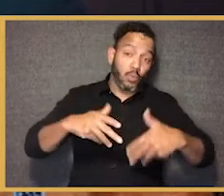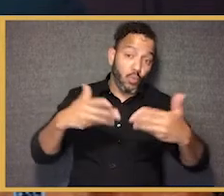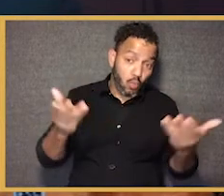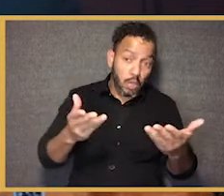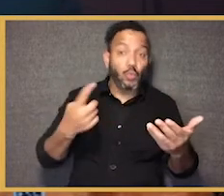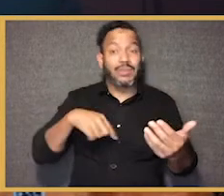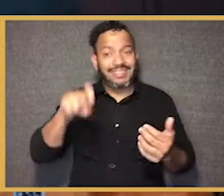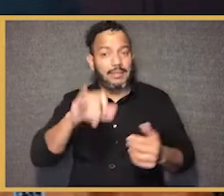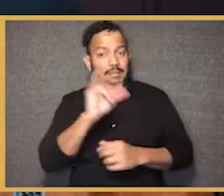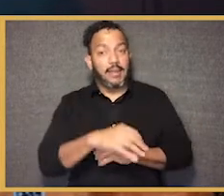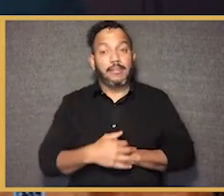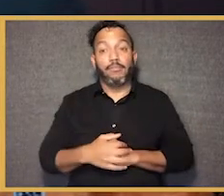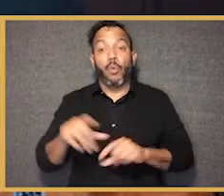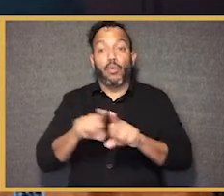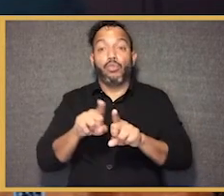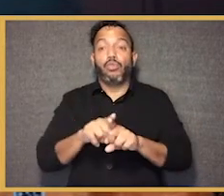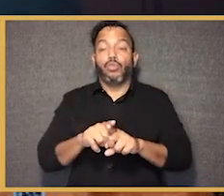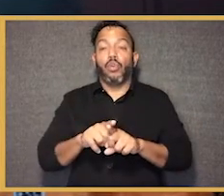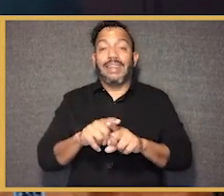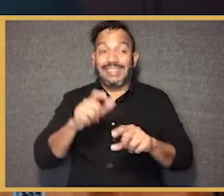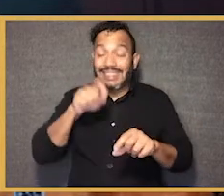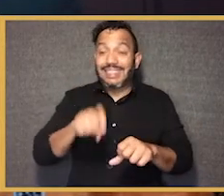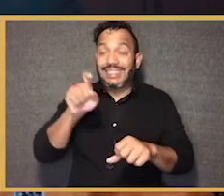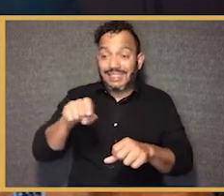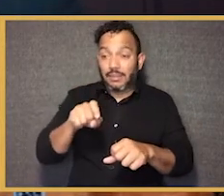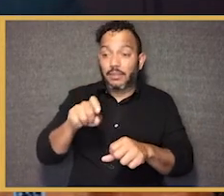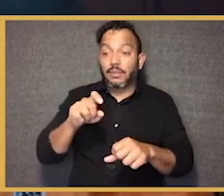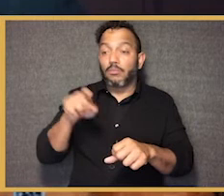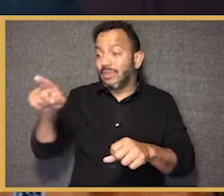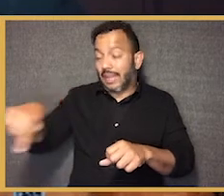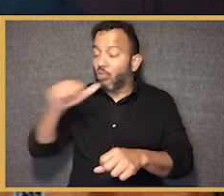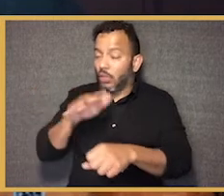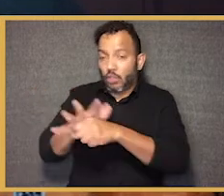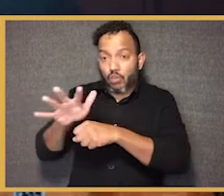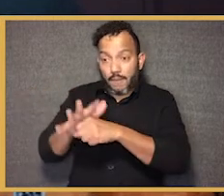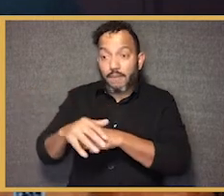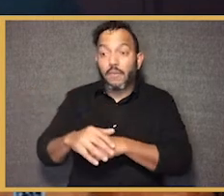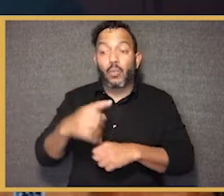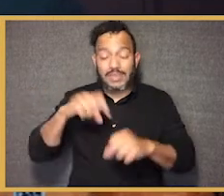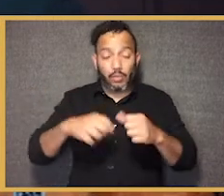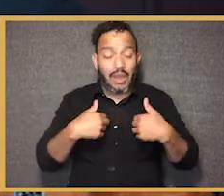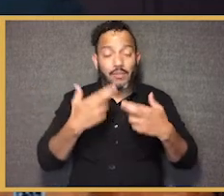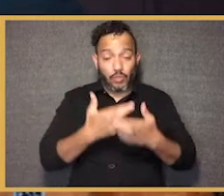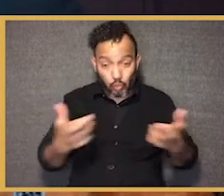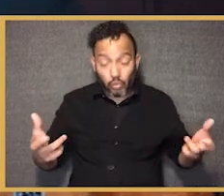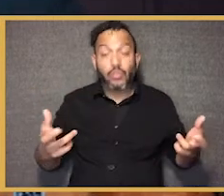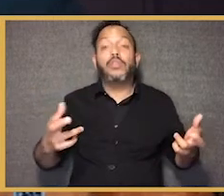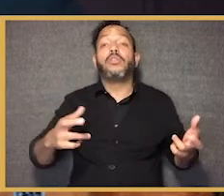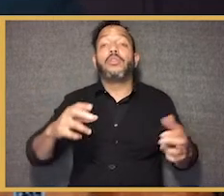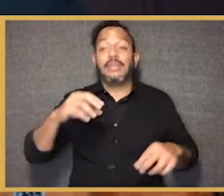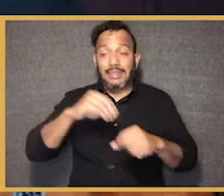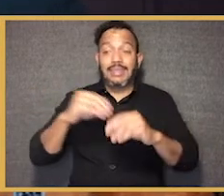to do. We need that. We it's necessarily not sufficient. We also have to grapple with these resource